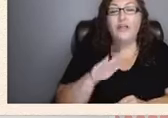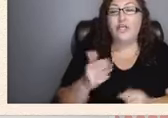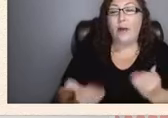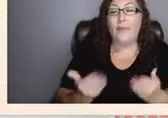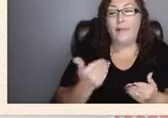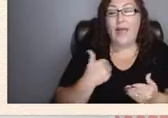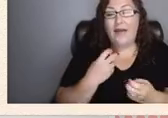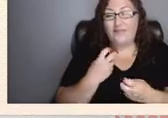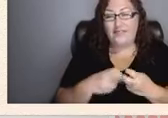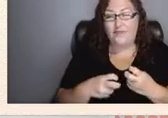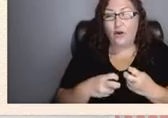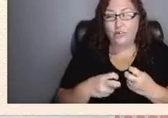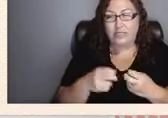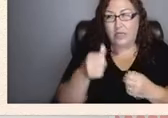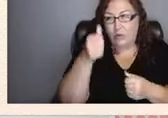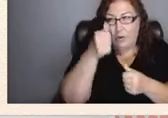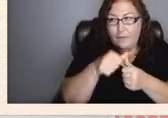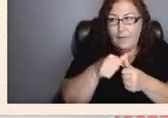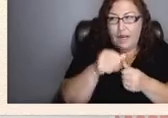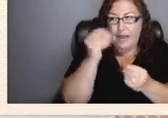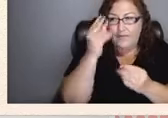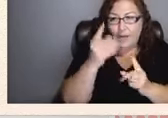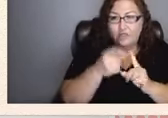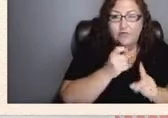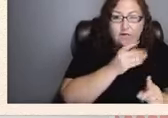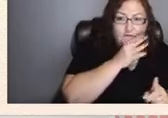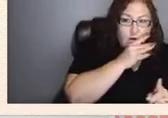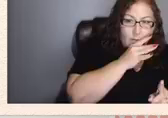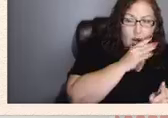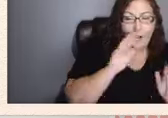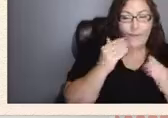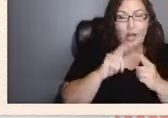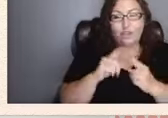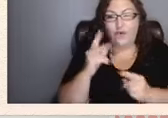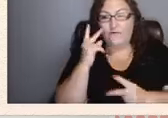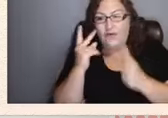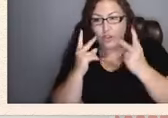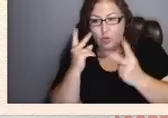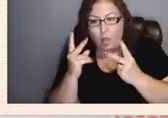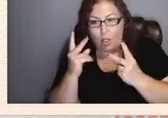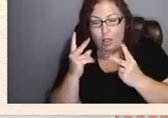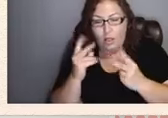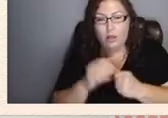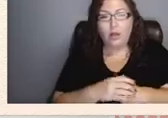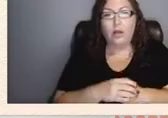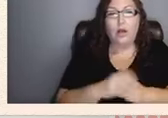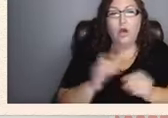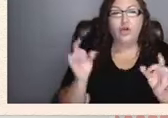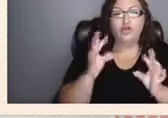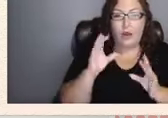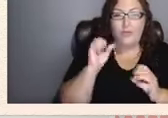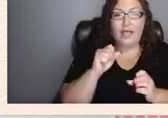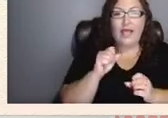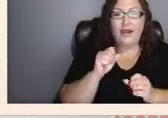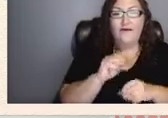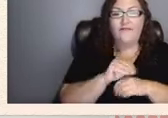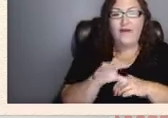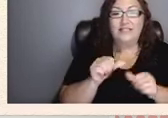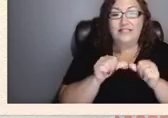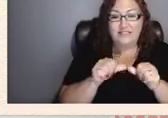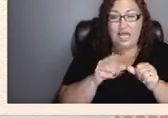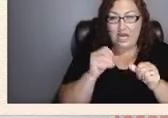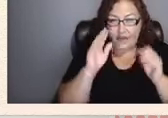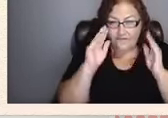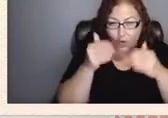information from verbal sources compared to visual sources trauma can affect sustained and focused attention